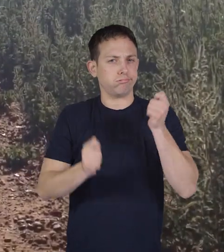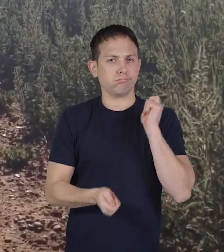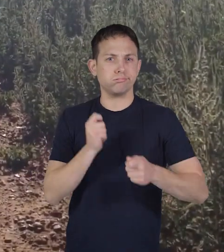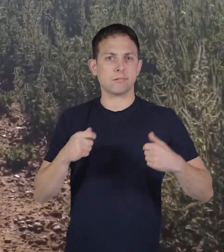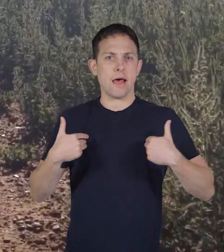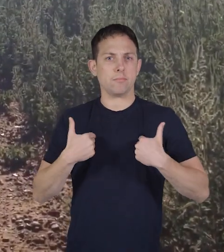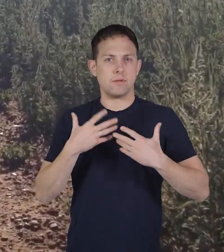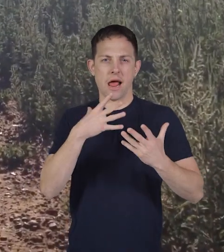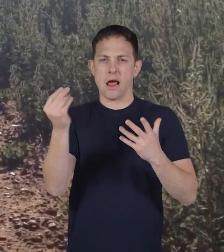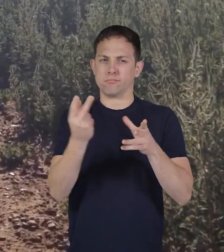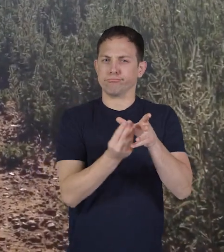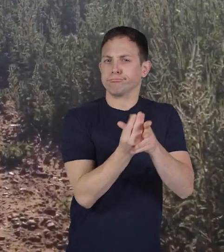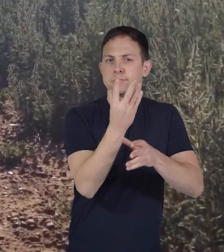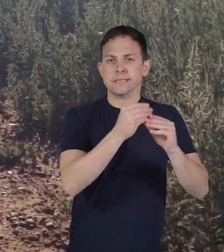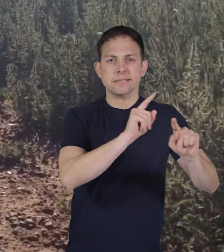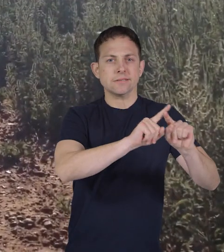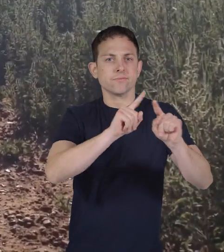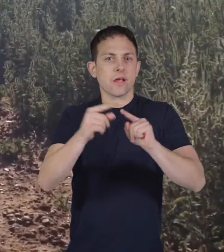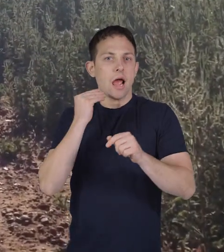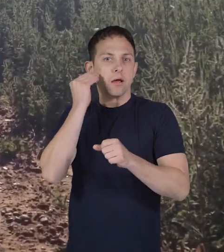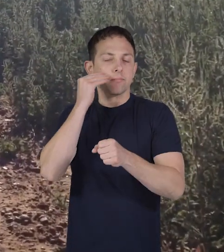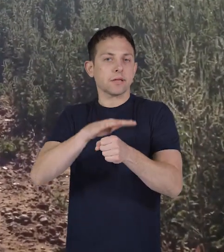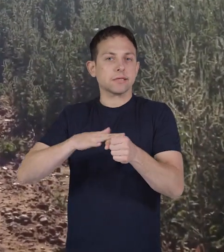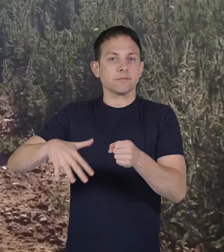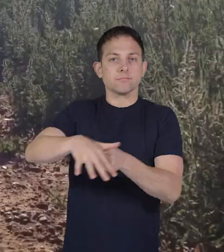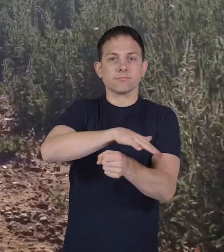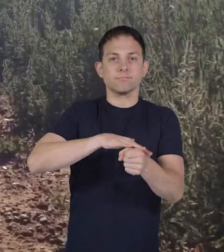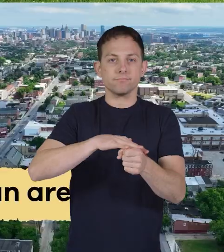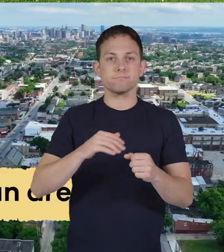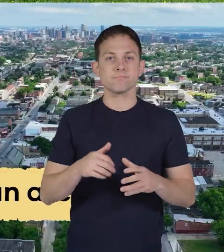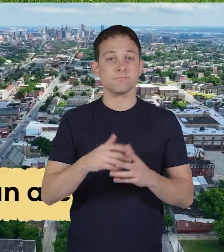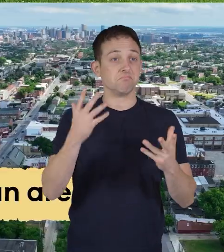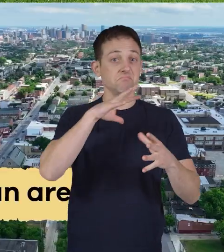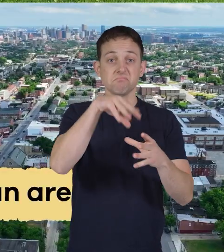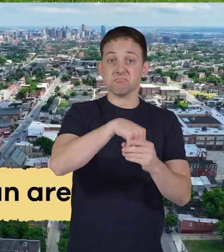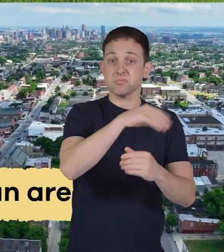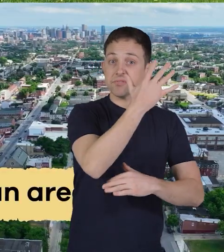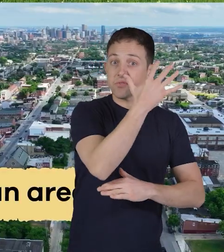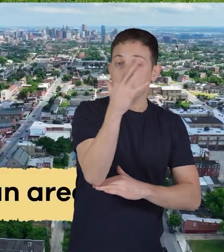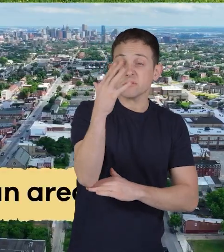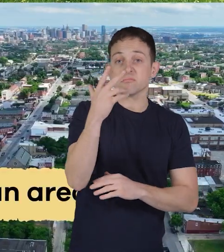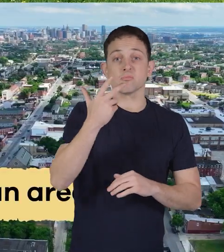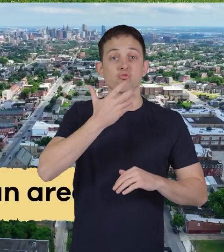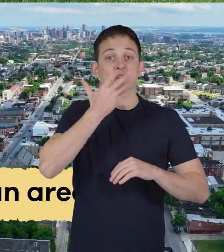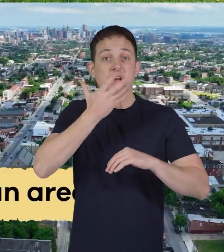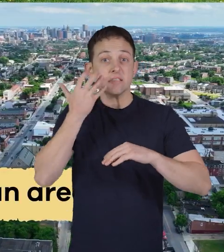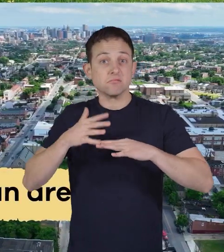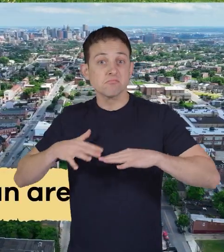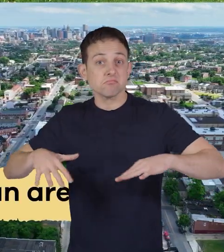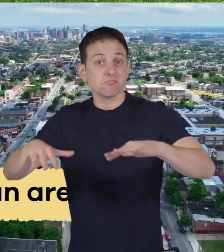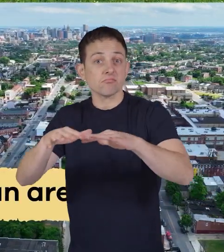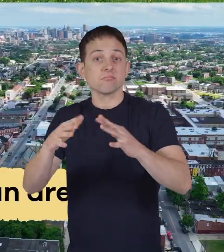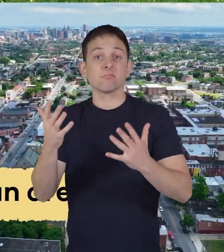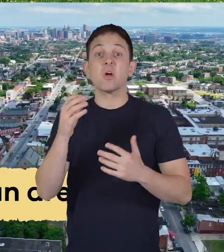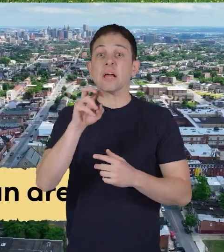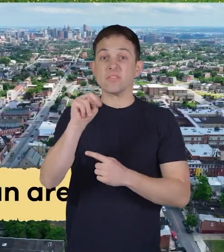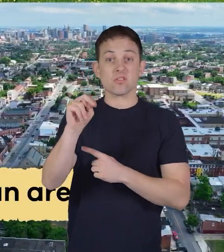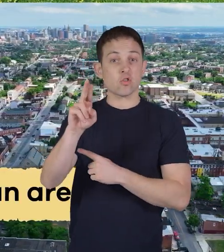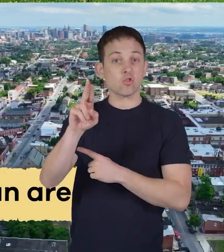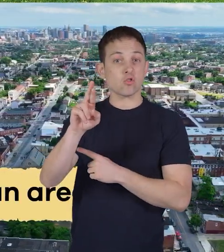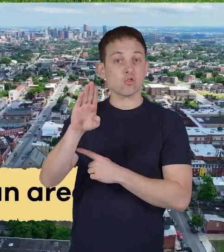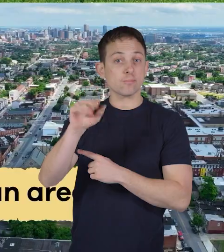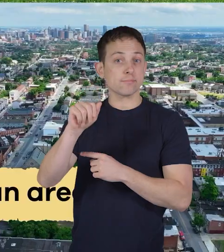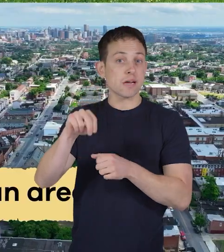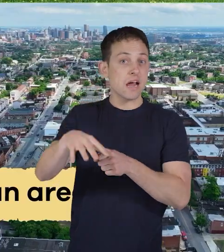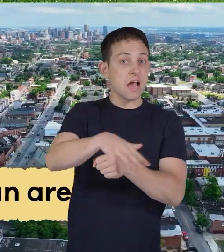adaptable animals and thrive in various habitats including forests grasslands and even